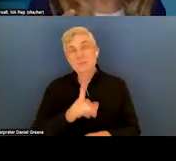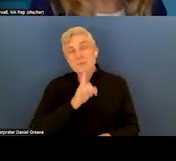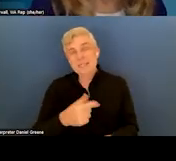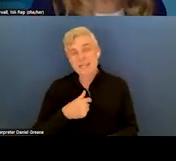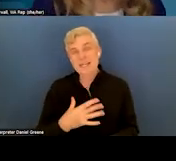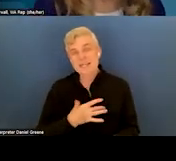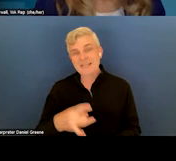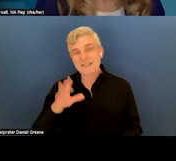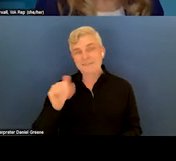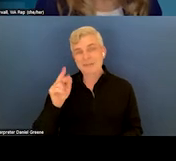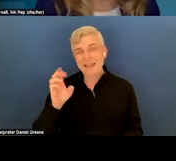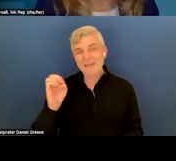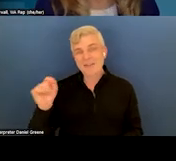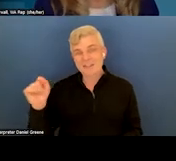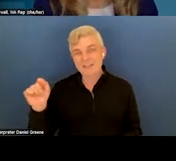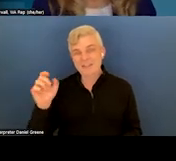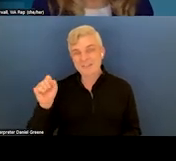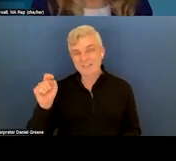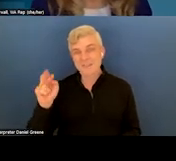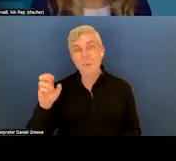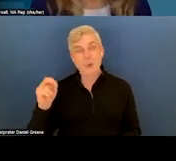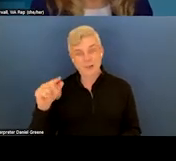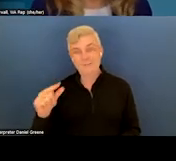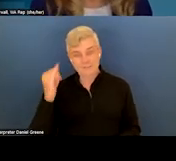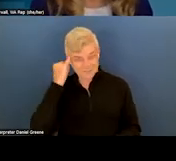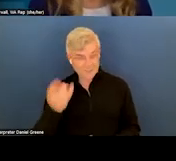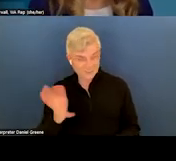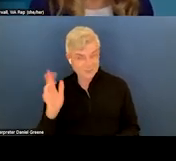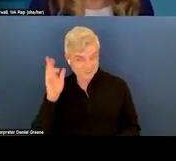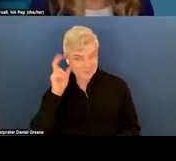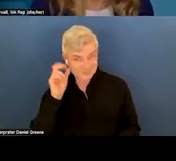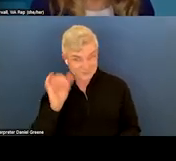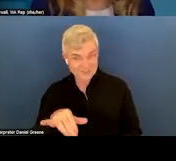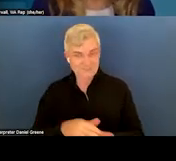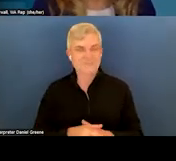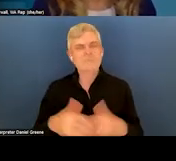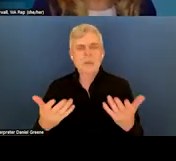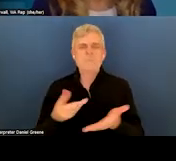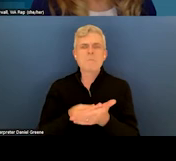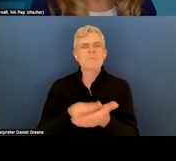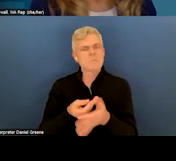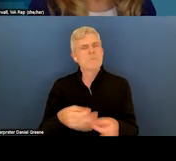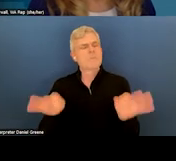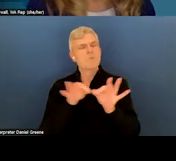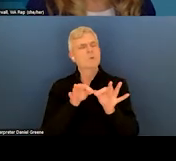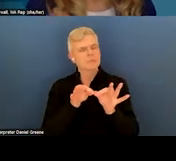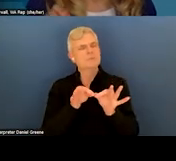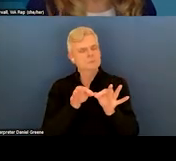song the best, if you've ever listened to it. And so, the money is important, right? We need to